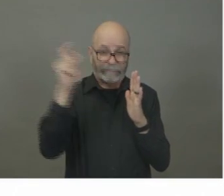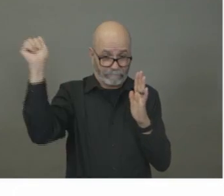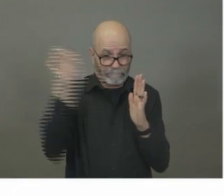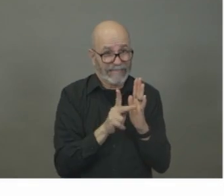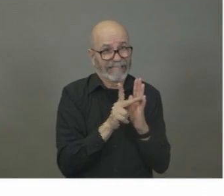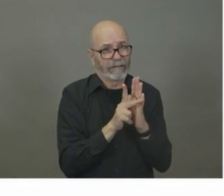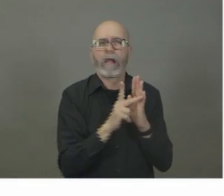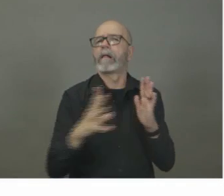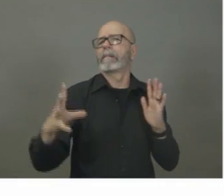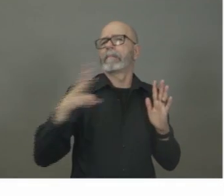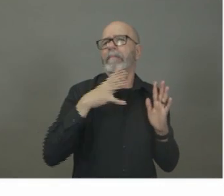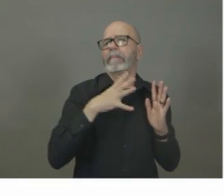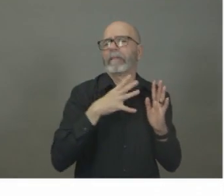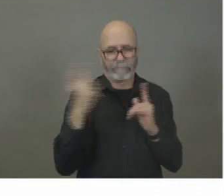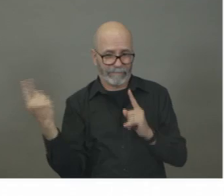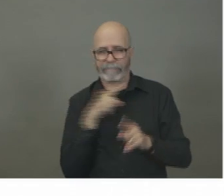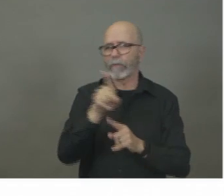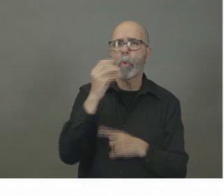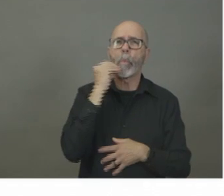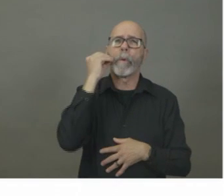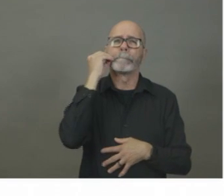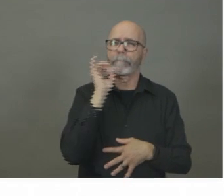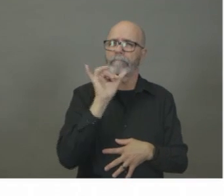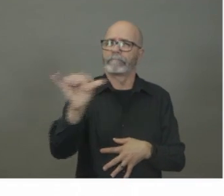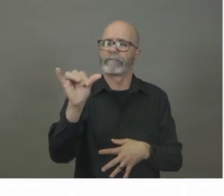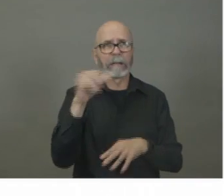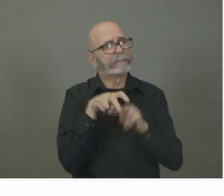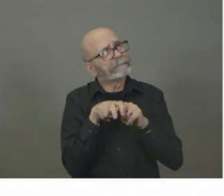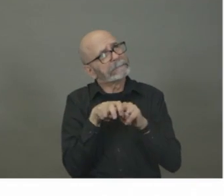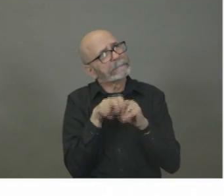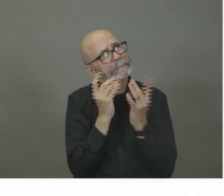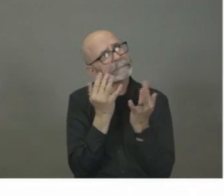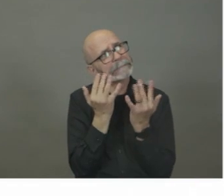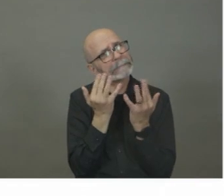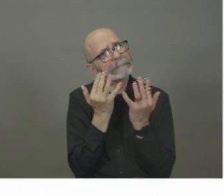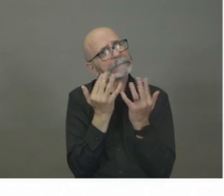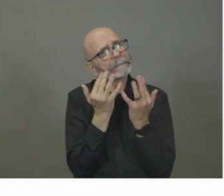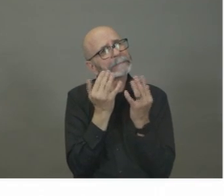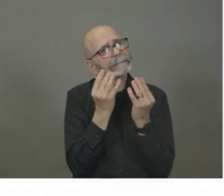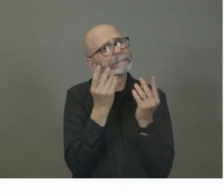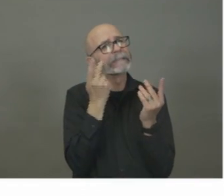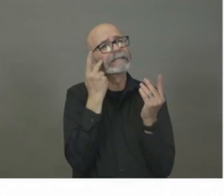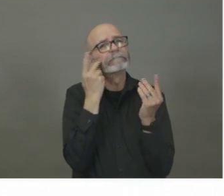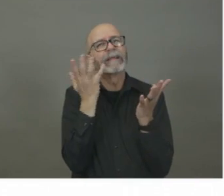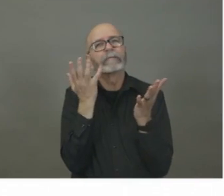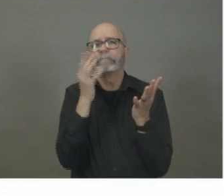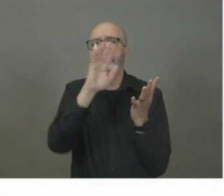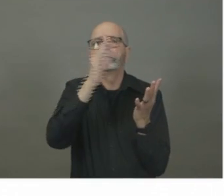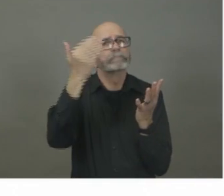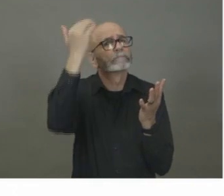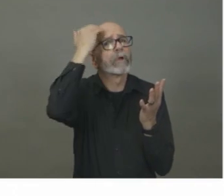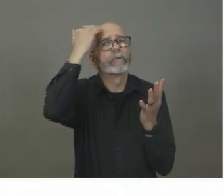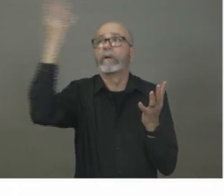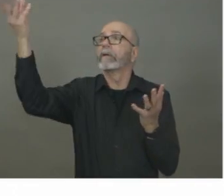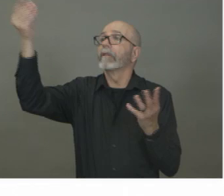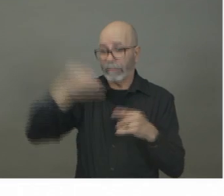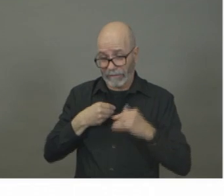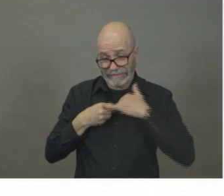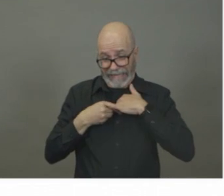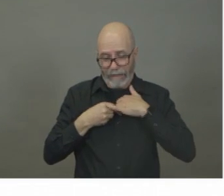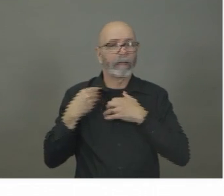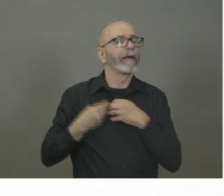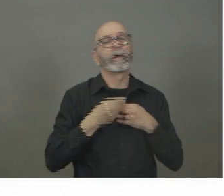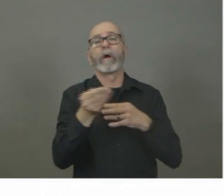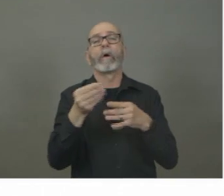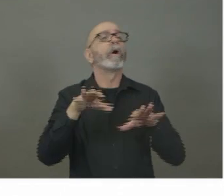14 days, minimize the chance of them bringing the virus back and then spreading it in Nova Scotia. We're also asking